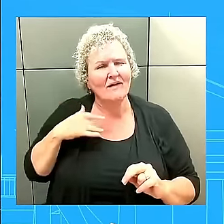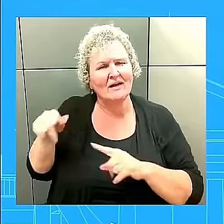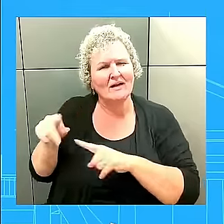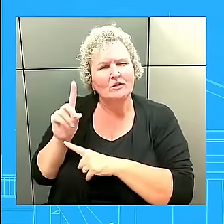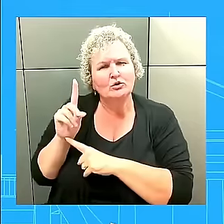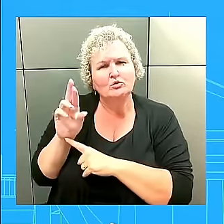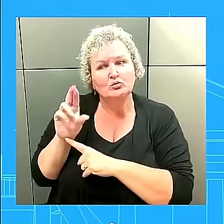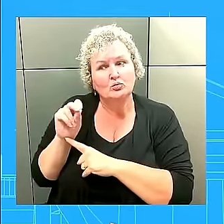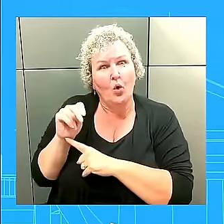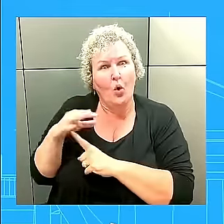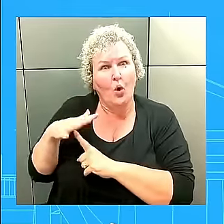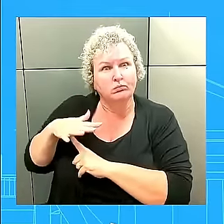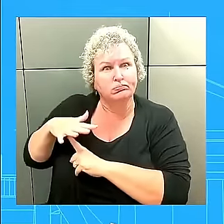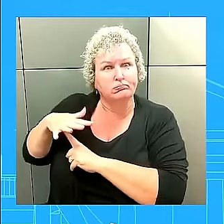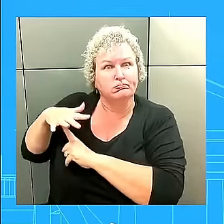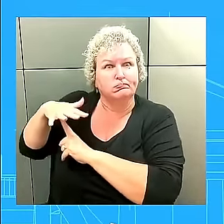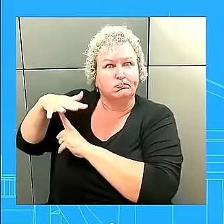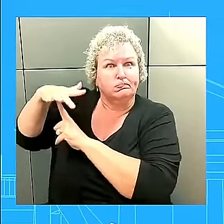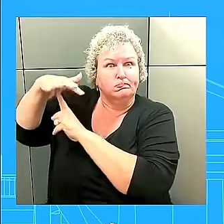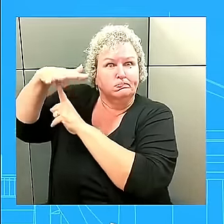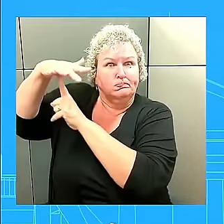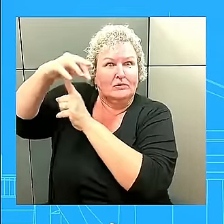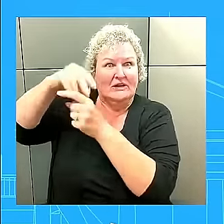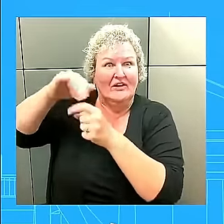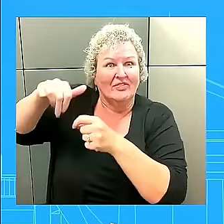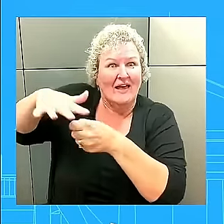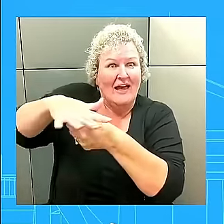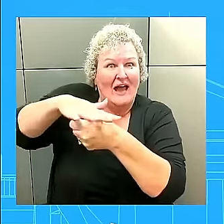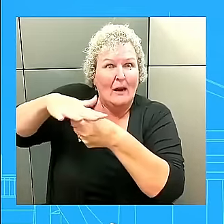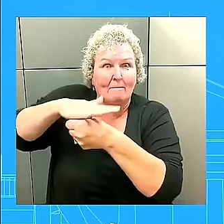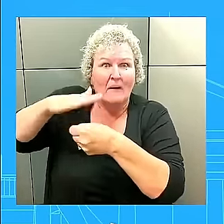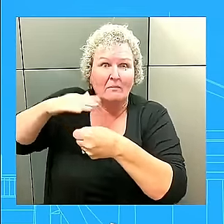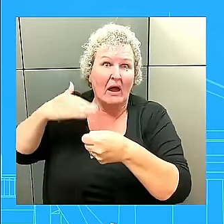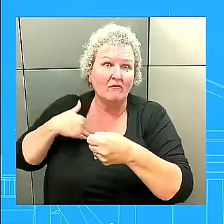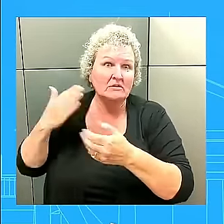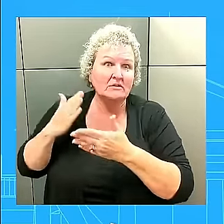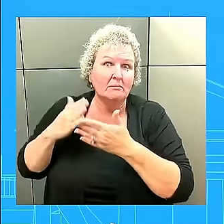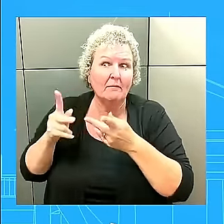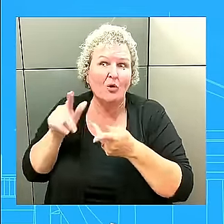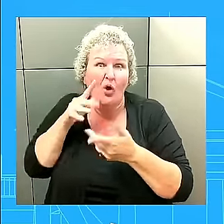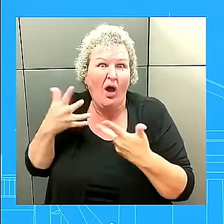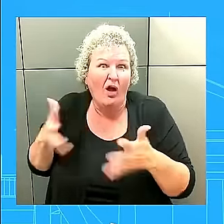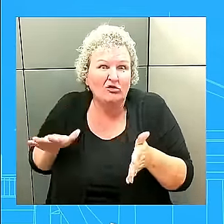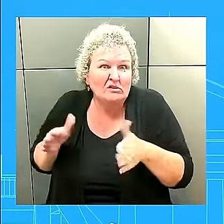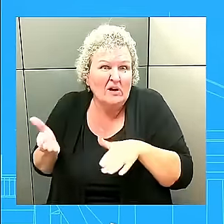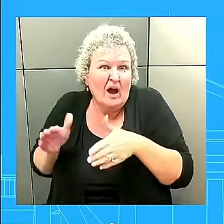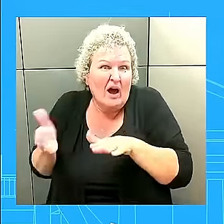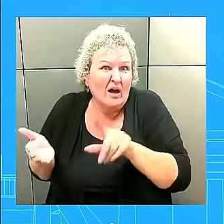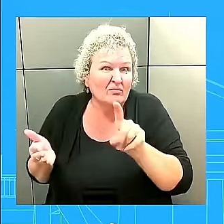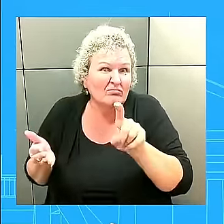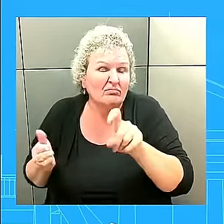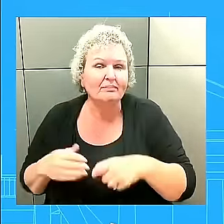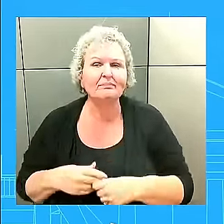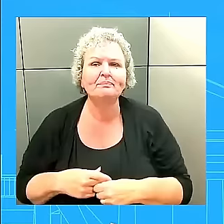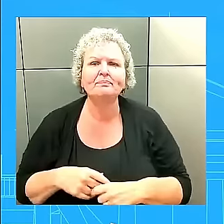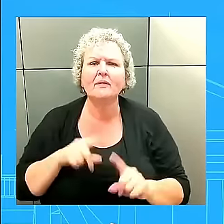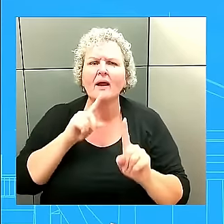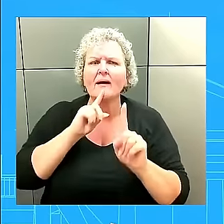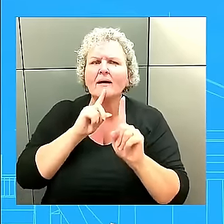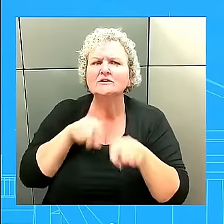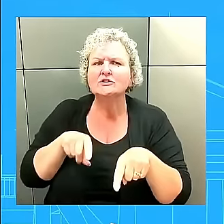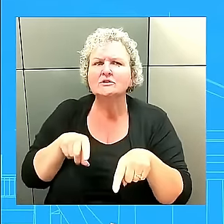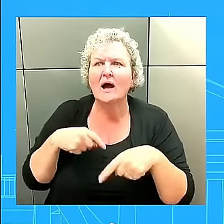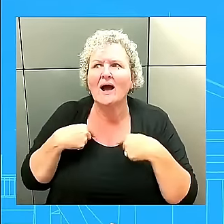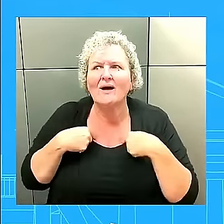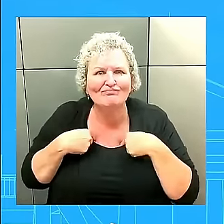Too soon to know. I mean, we don't really know what they're going to be used for, where they're going to, if they're going to, if